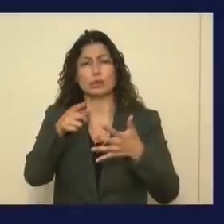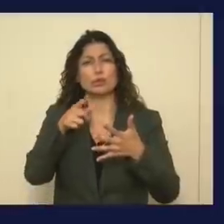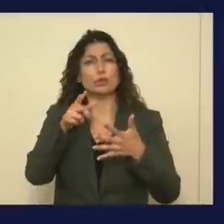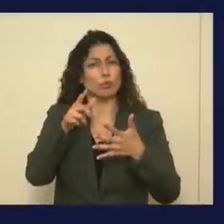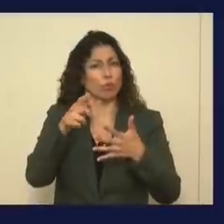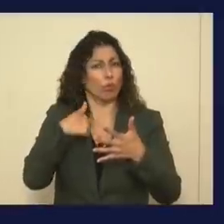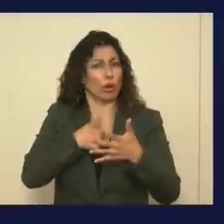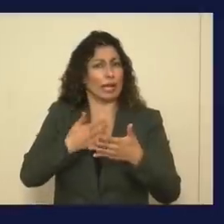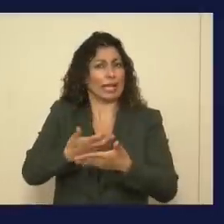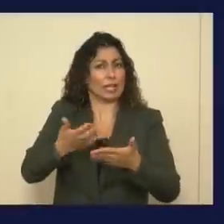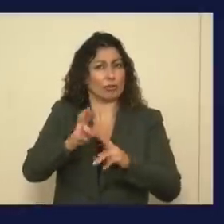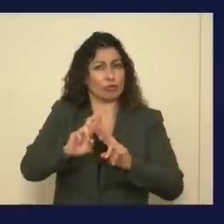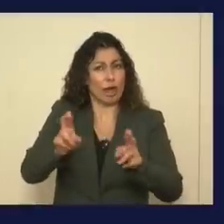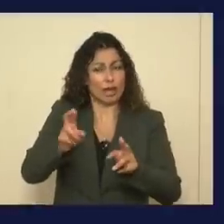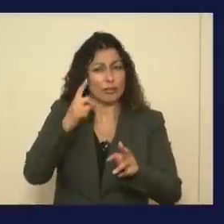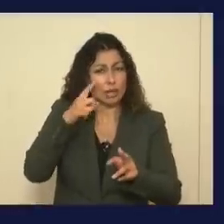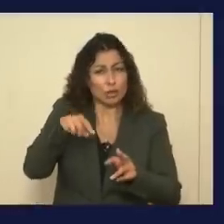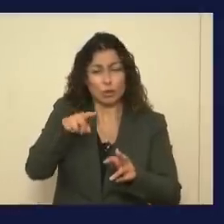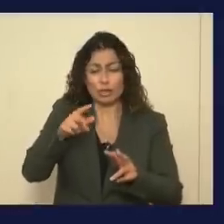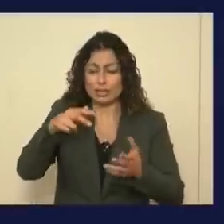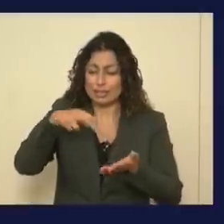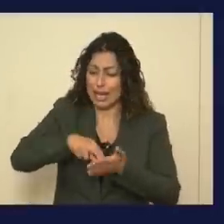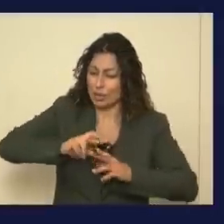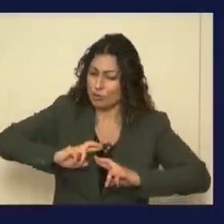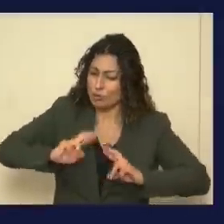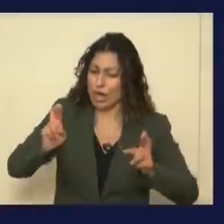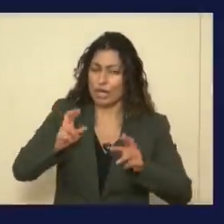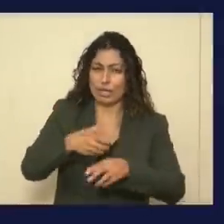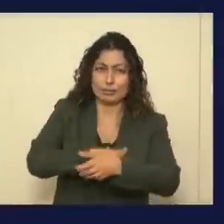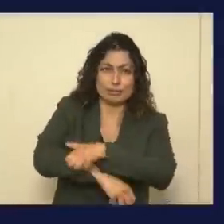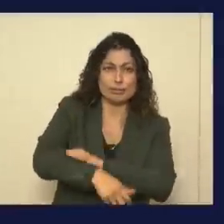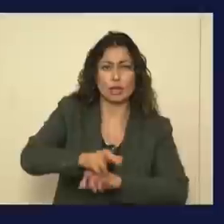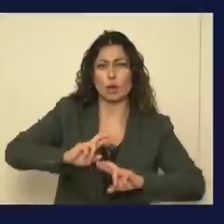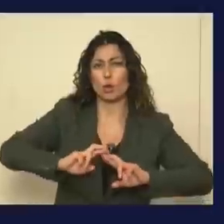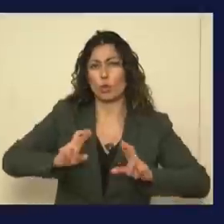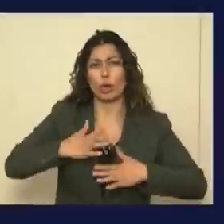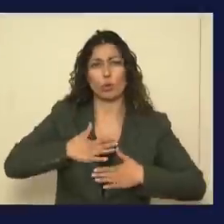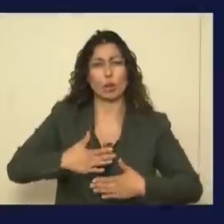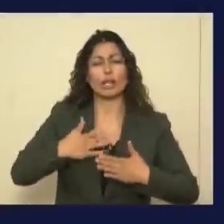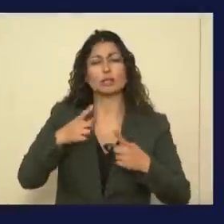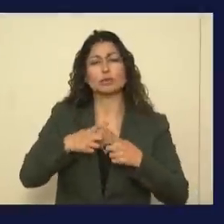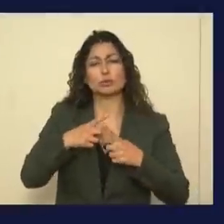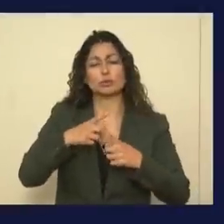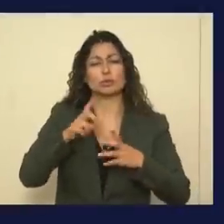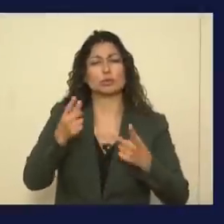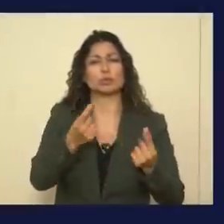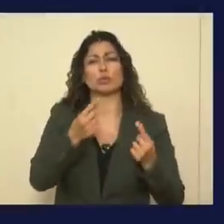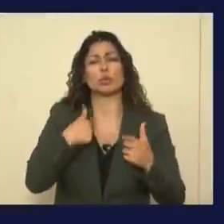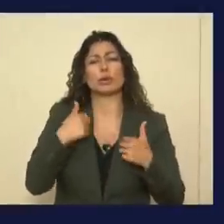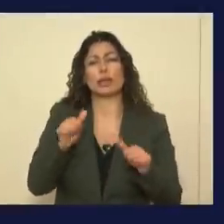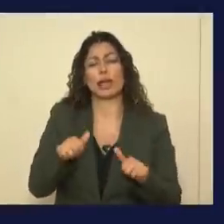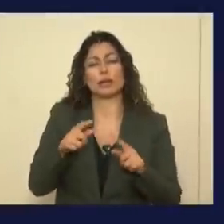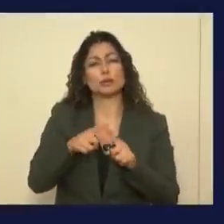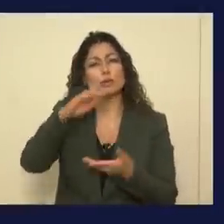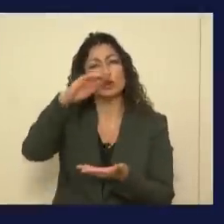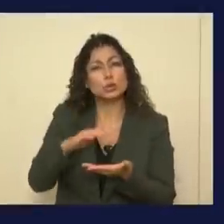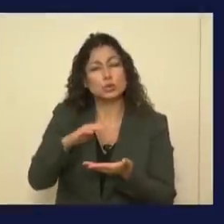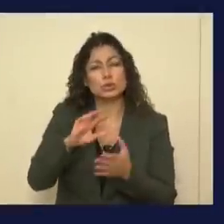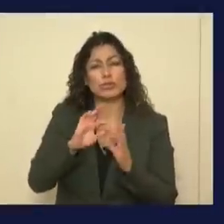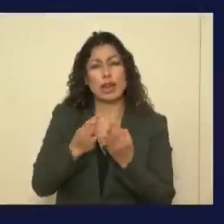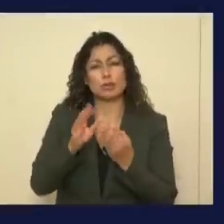and willing to do everything we can. We want to reduce the stress for families,